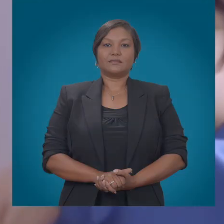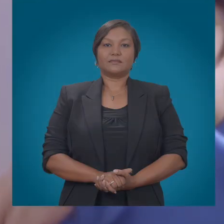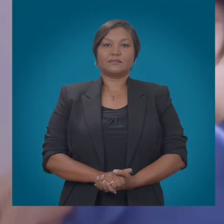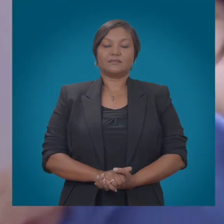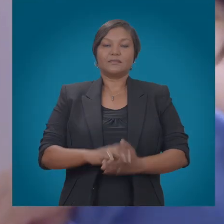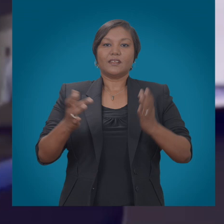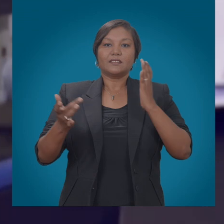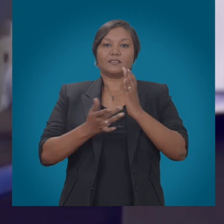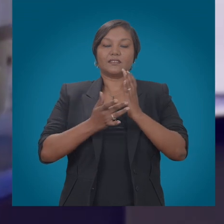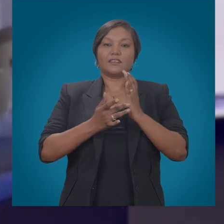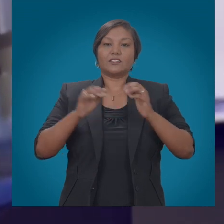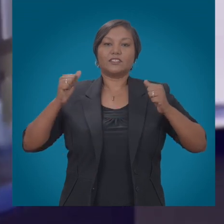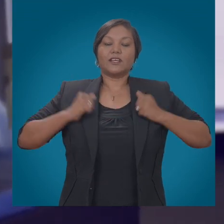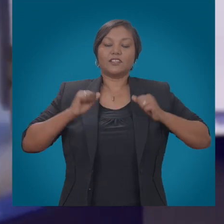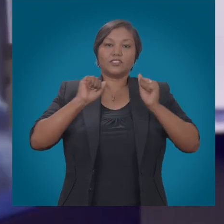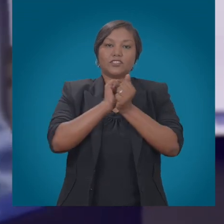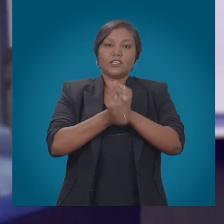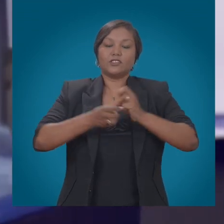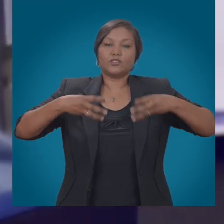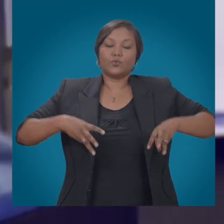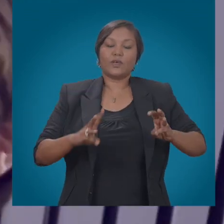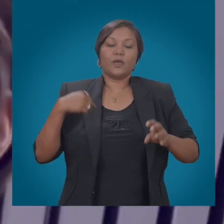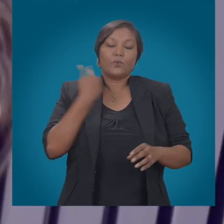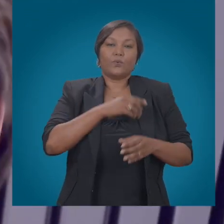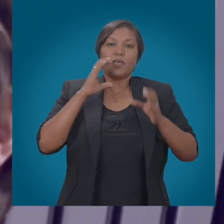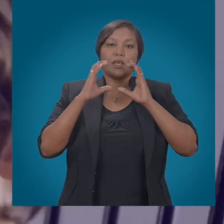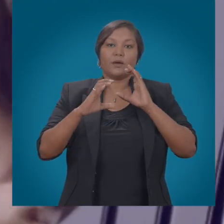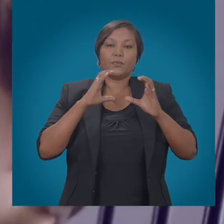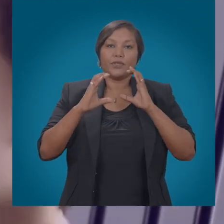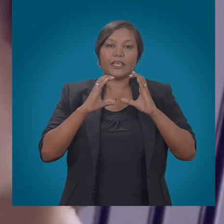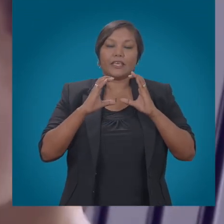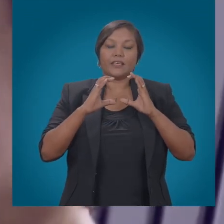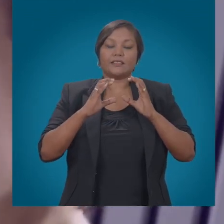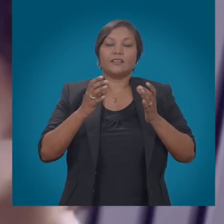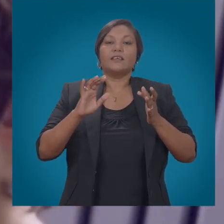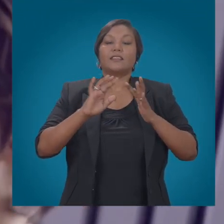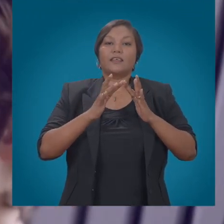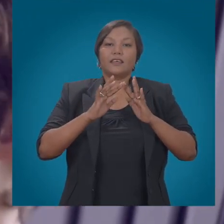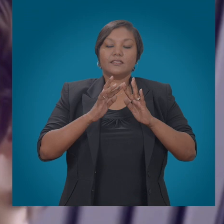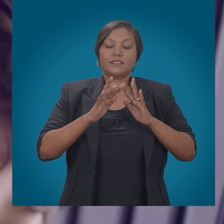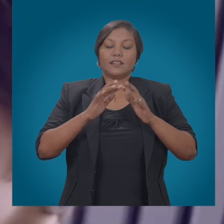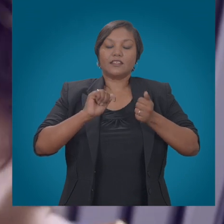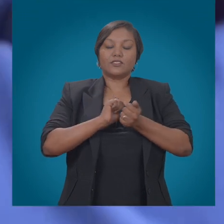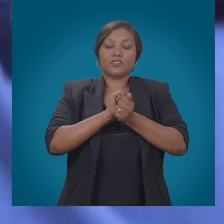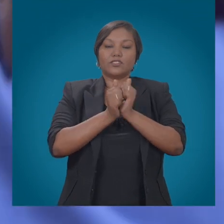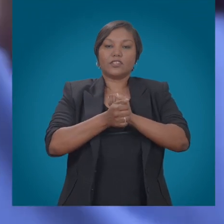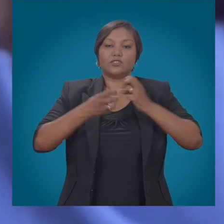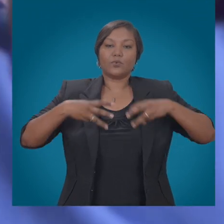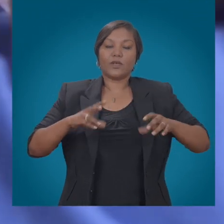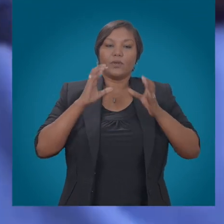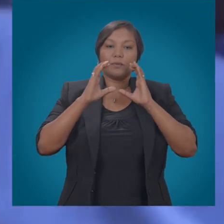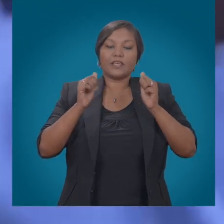The continued evolution of technology touches all our lives, in particular the way we communicate. The Internet is a potent